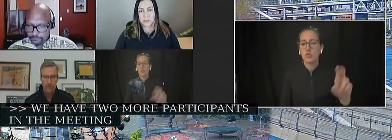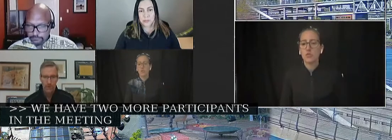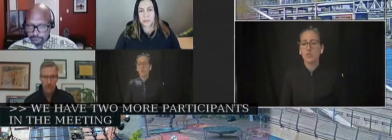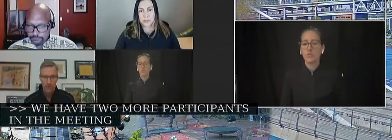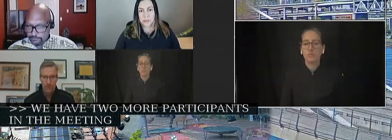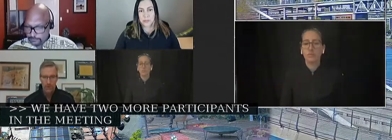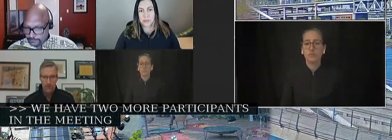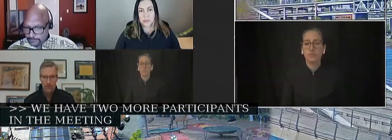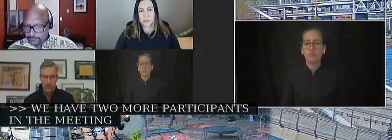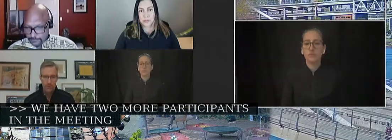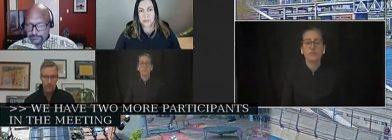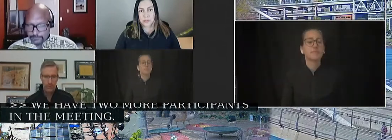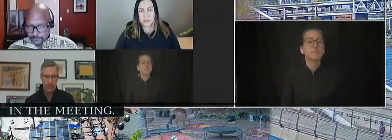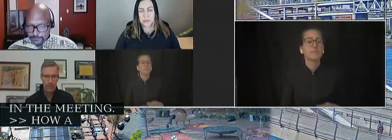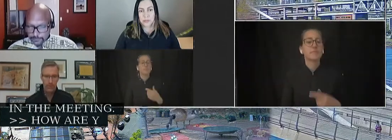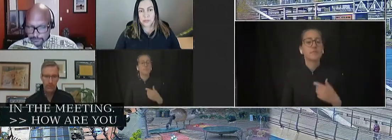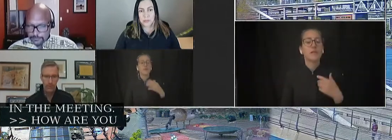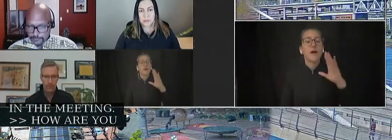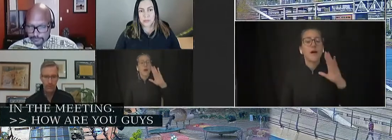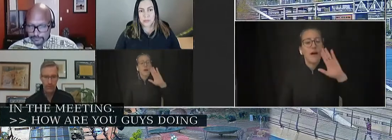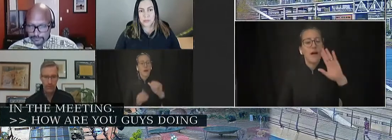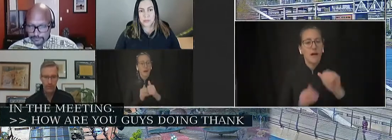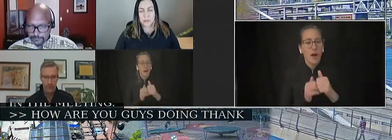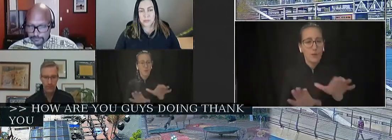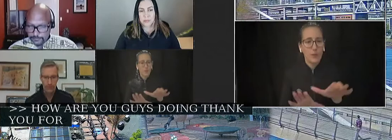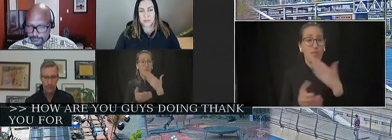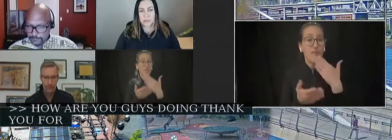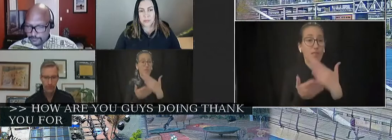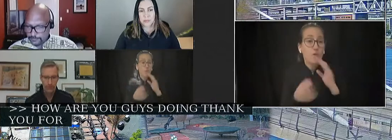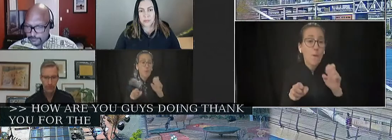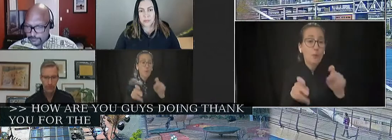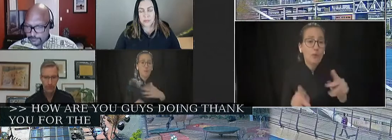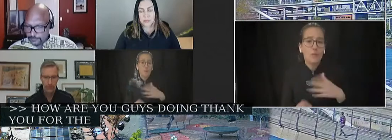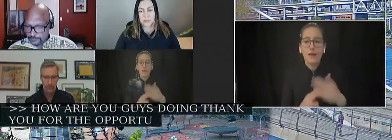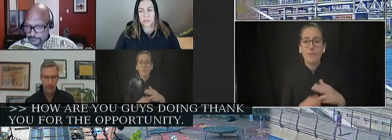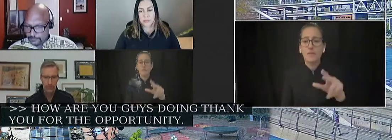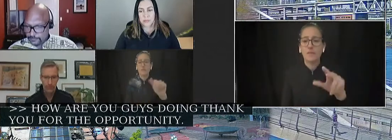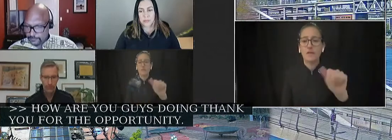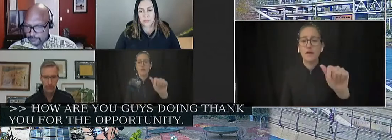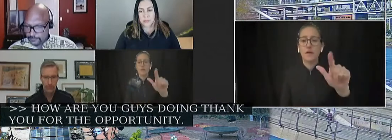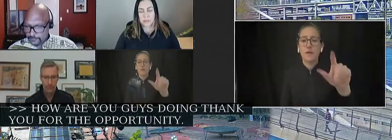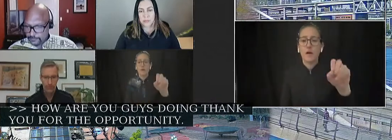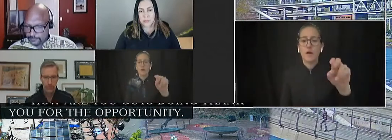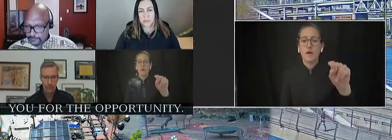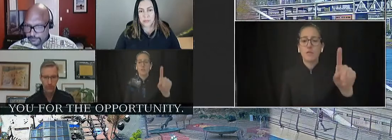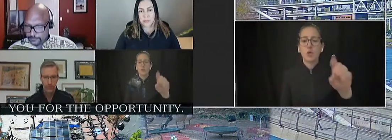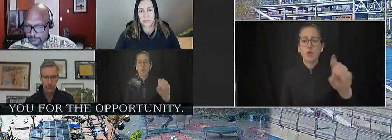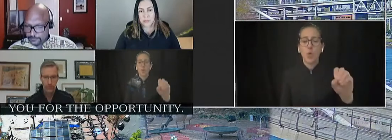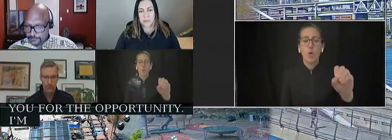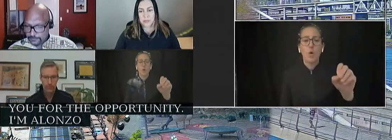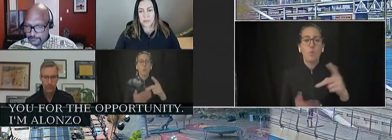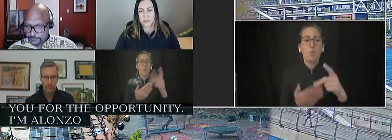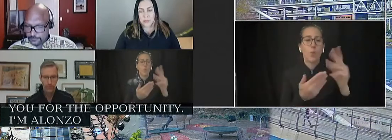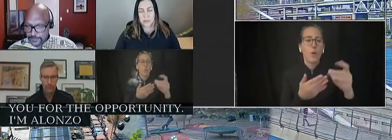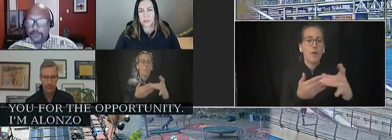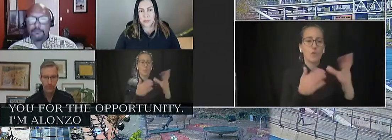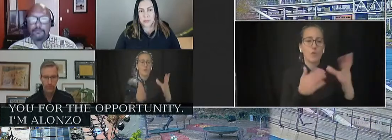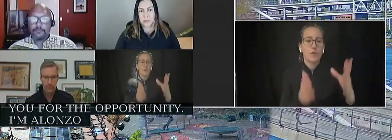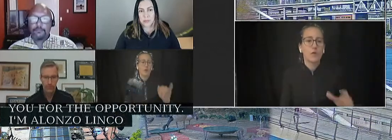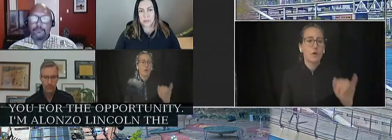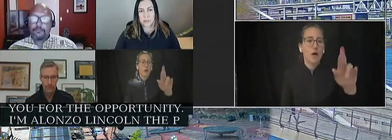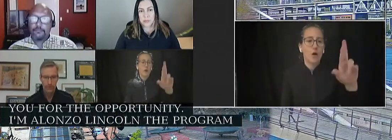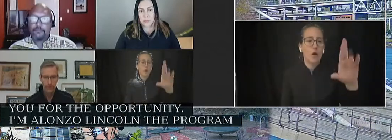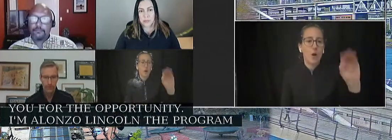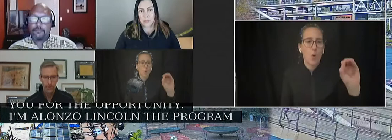Yes, how are you guys doing? Thank you for the opportunity. I'm Alonzo Lincoln. I'm with the program director of ERCO, PI